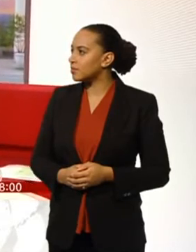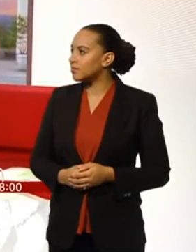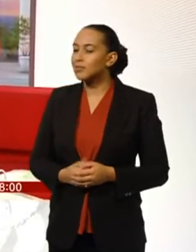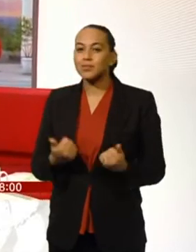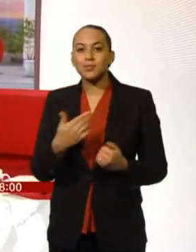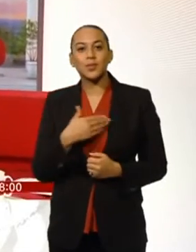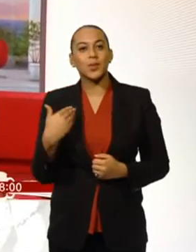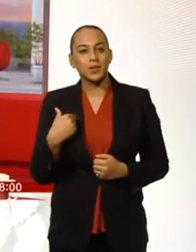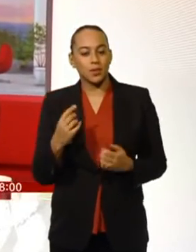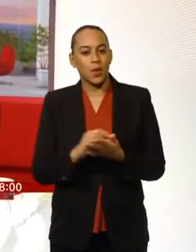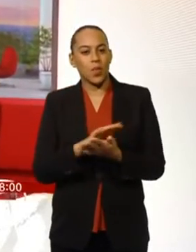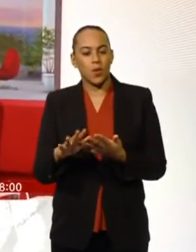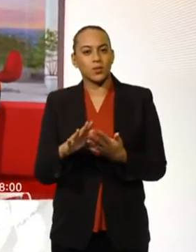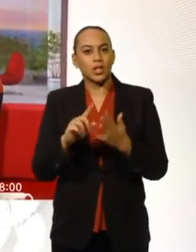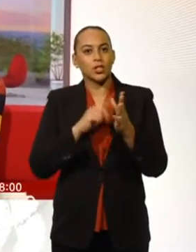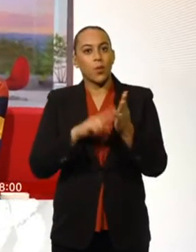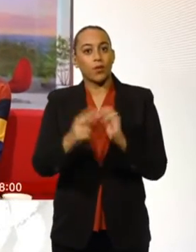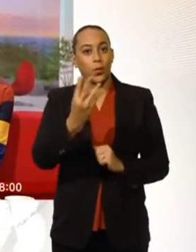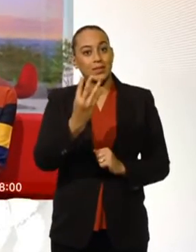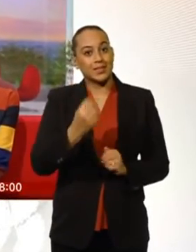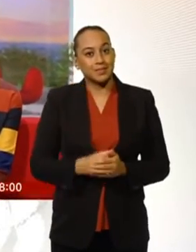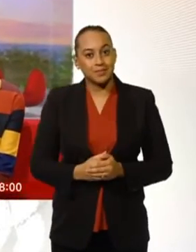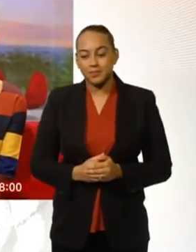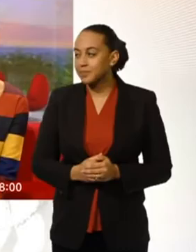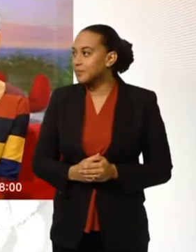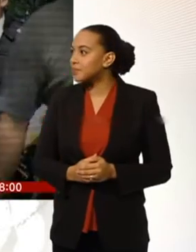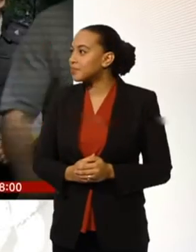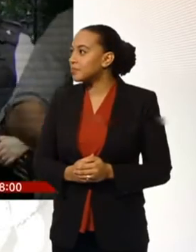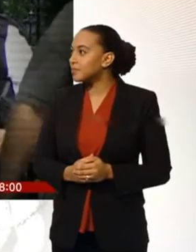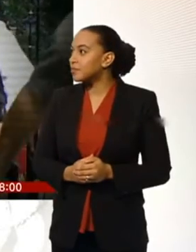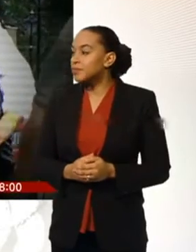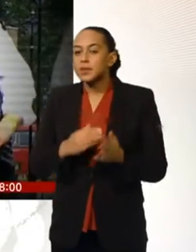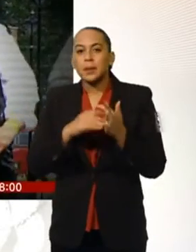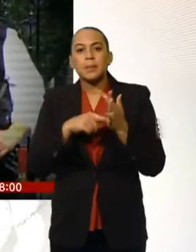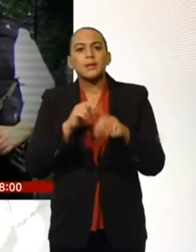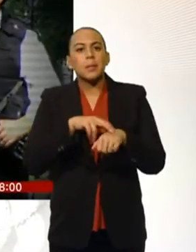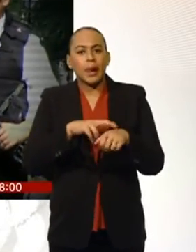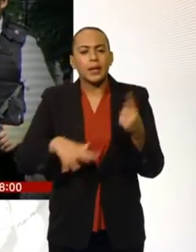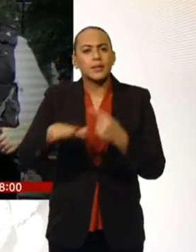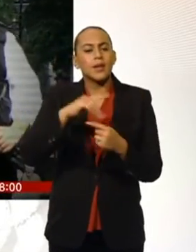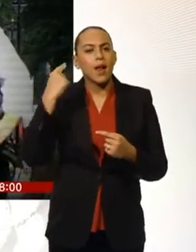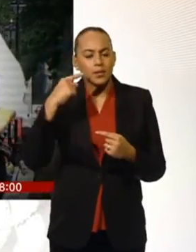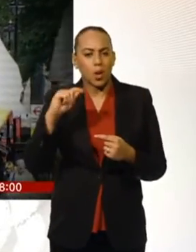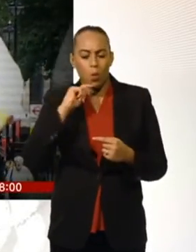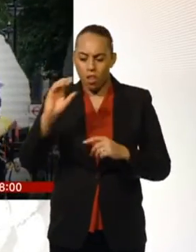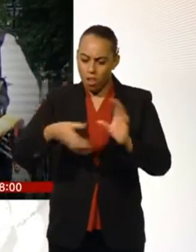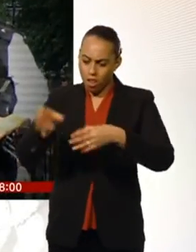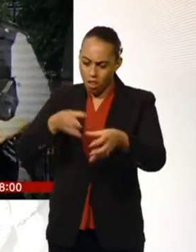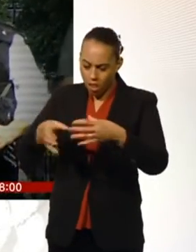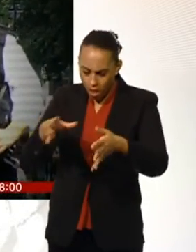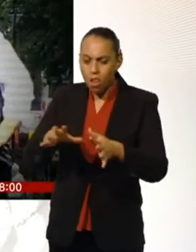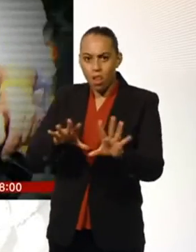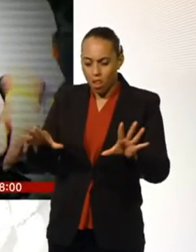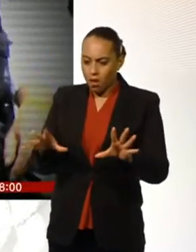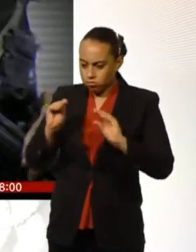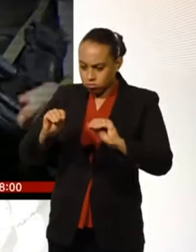Good morning. It's Thursday the 14th of January. Also coming up this morning, the Met Police sets out plans for hundreds of extra officers to carry